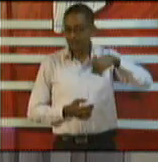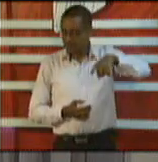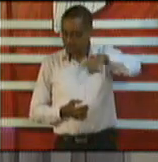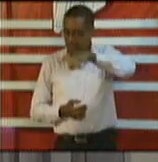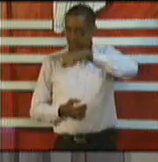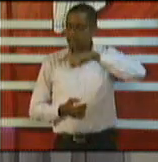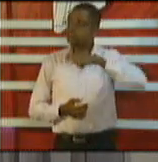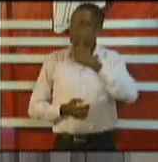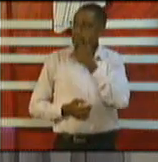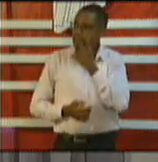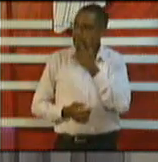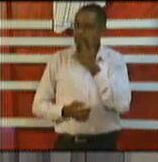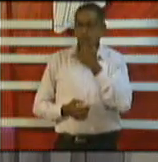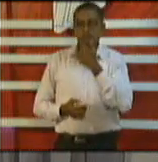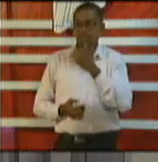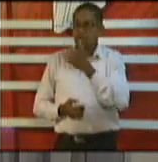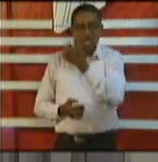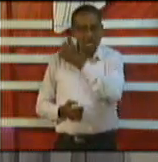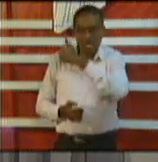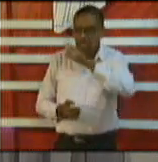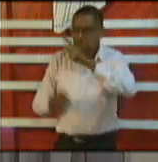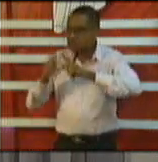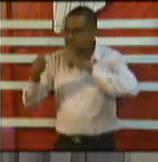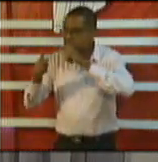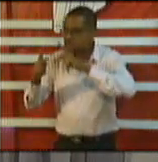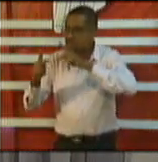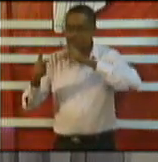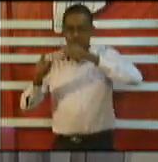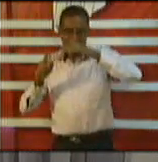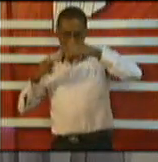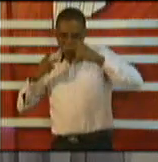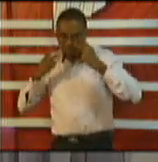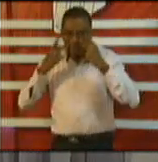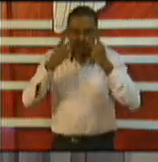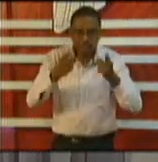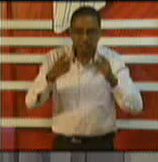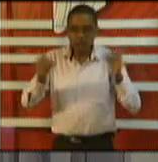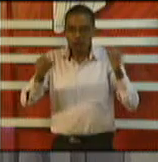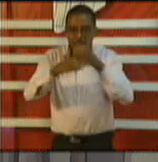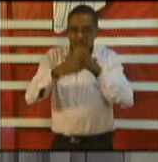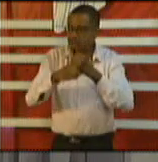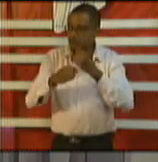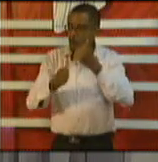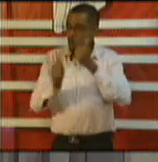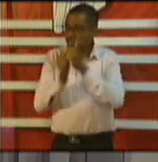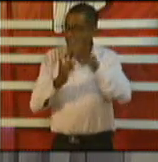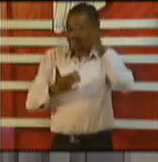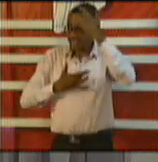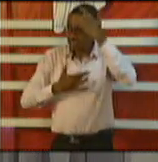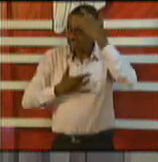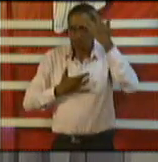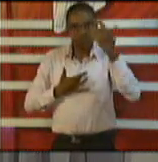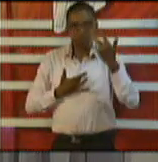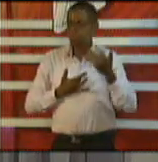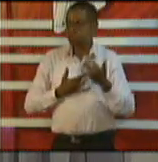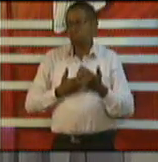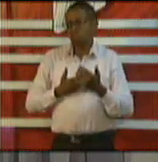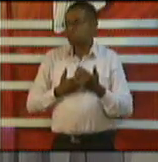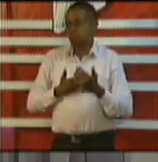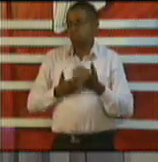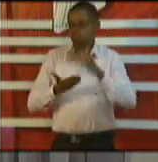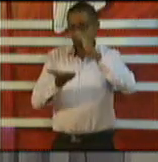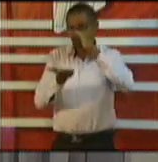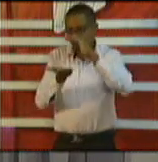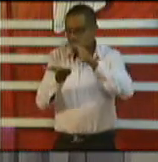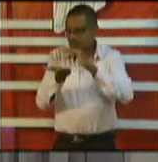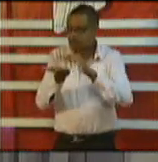no one is coming to their offices with acute viral illnesses so therefore no one is symptomatic therefore